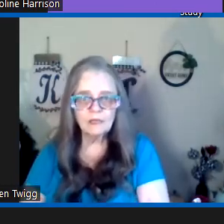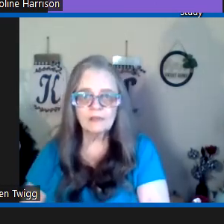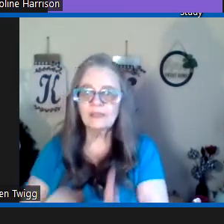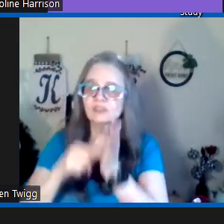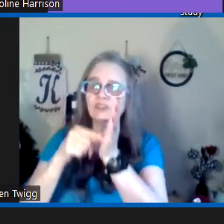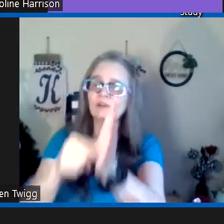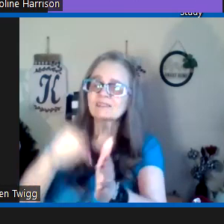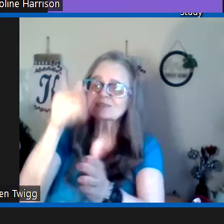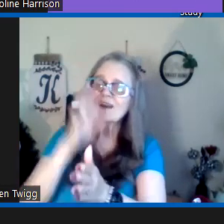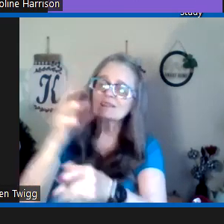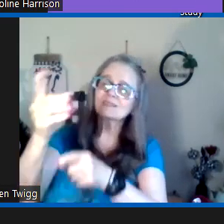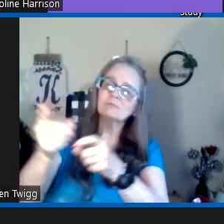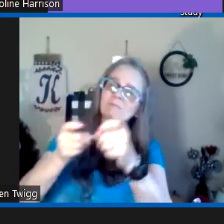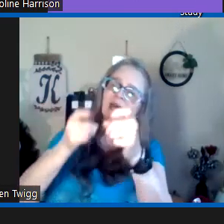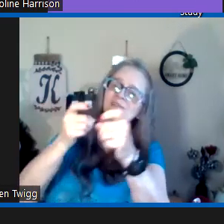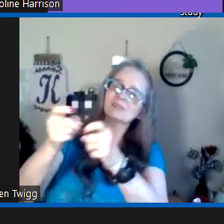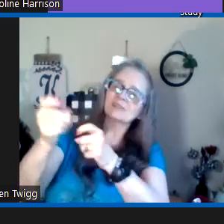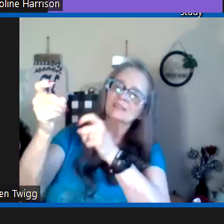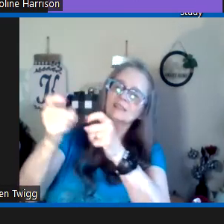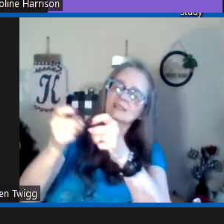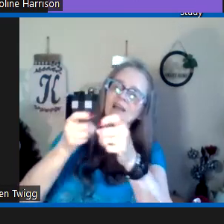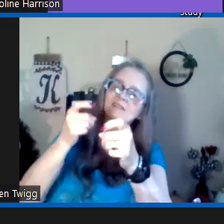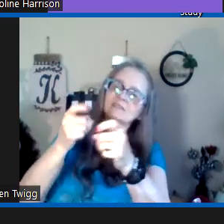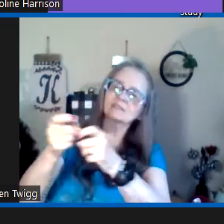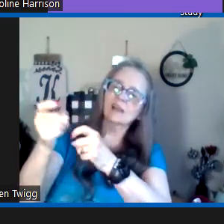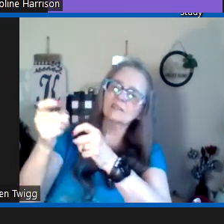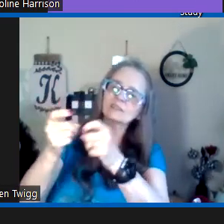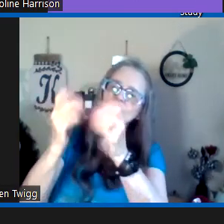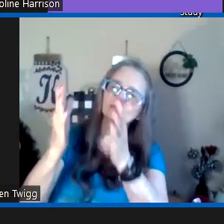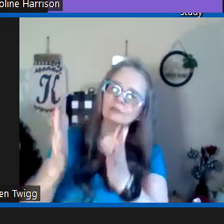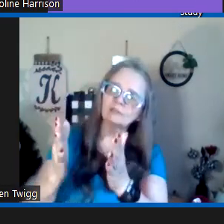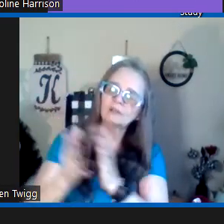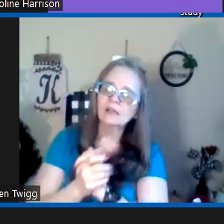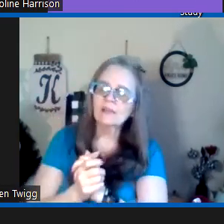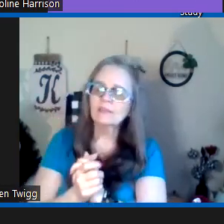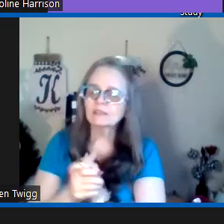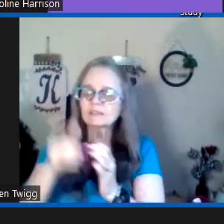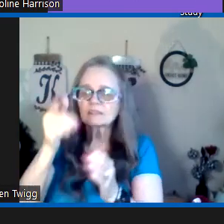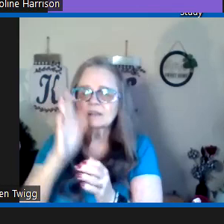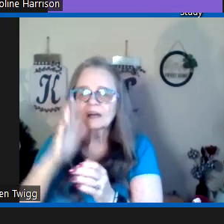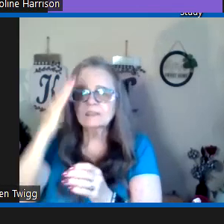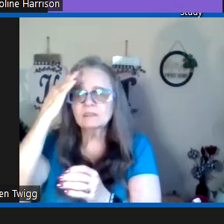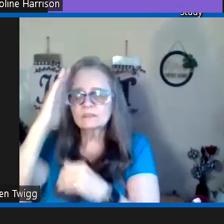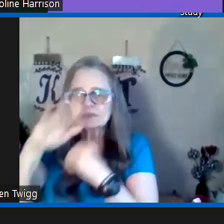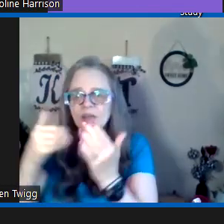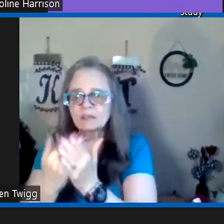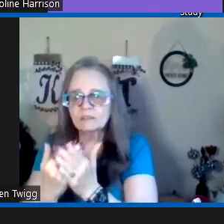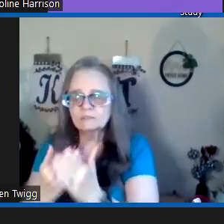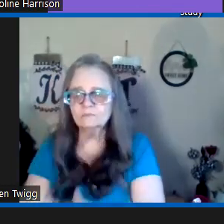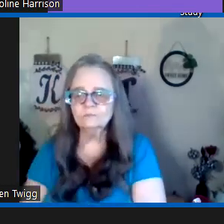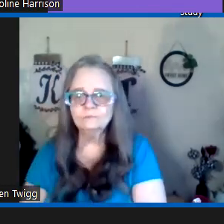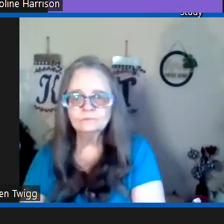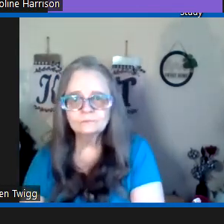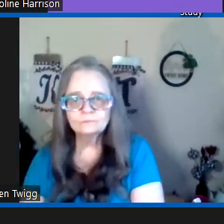they show us god's majesty god's in god's control that that god knows